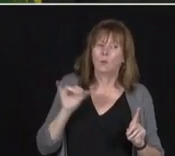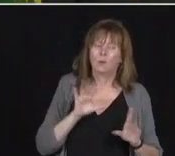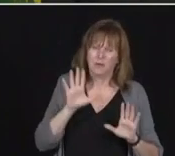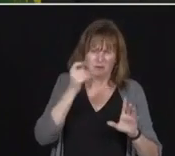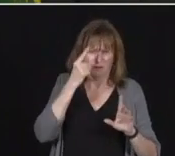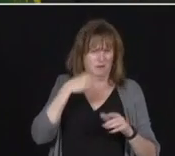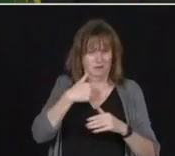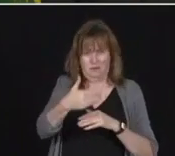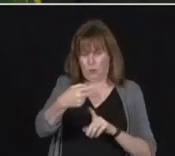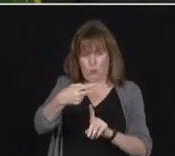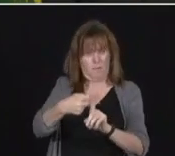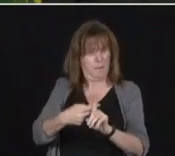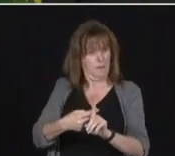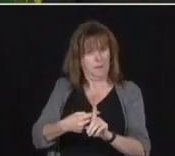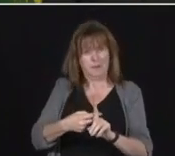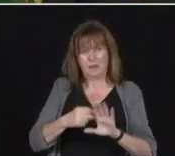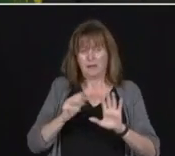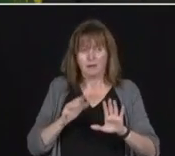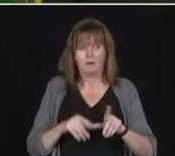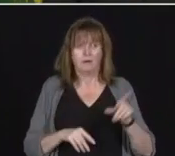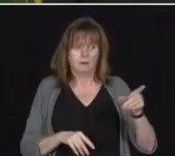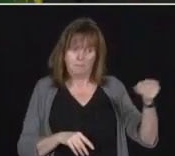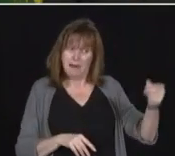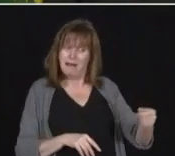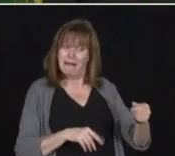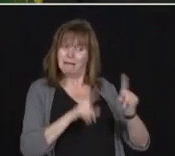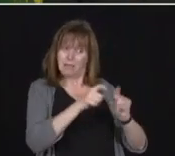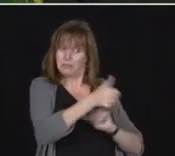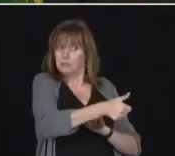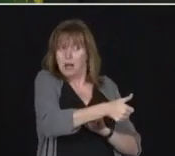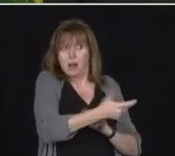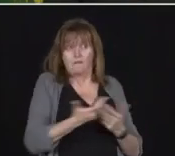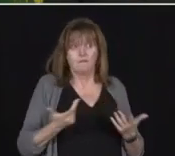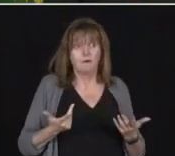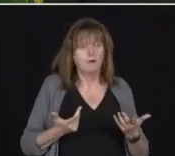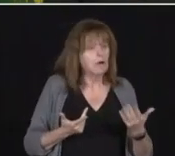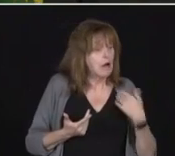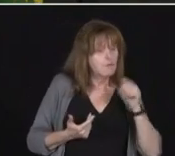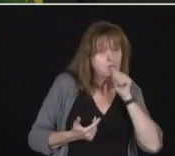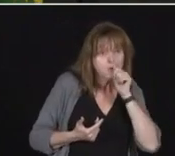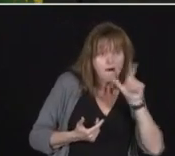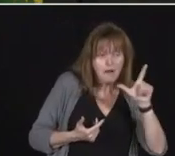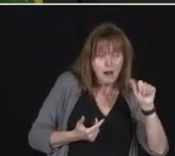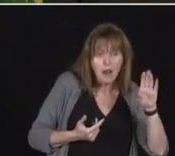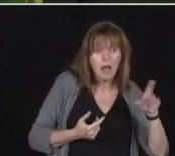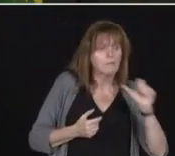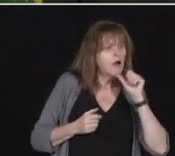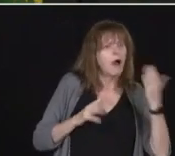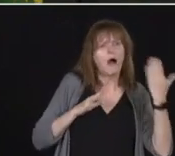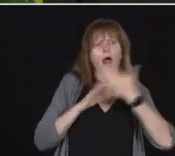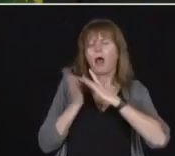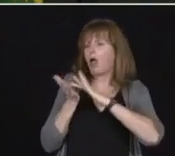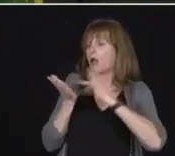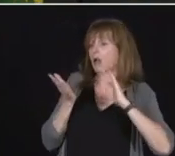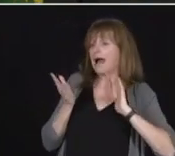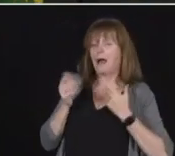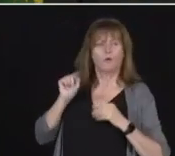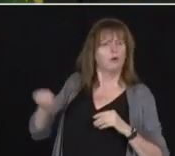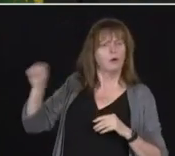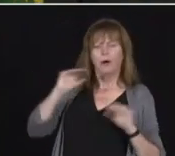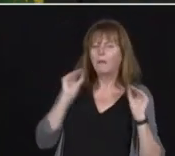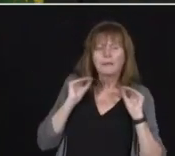for the testing. They're going to use a private lab. They don't want to interfere with any public testing whatsoever. So